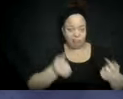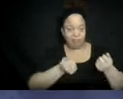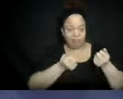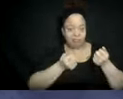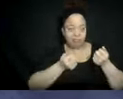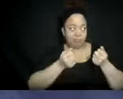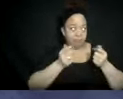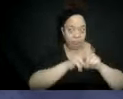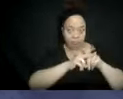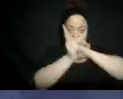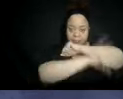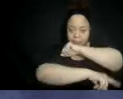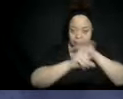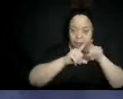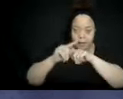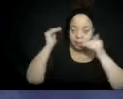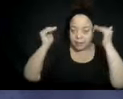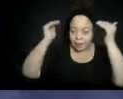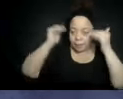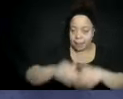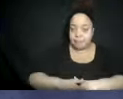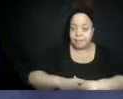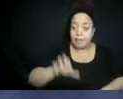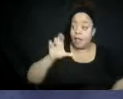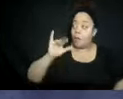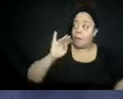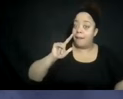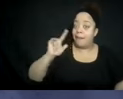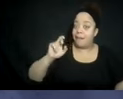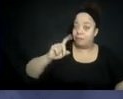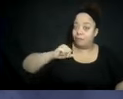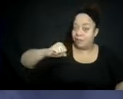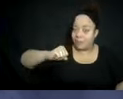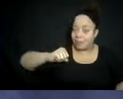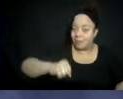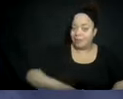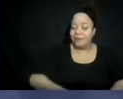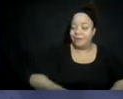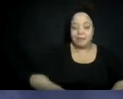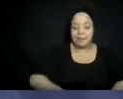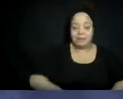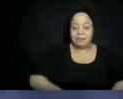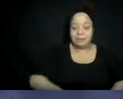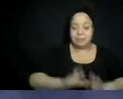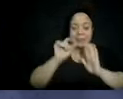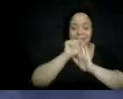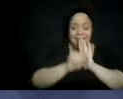State offers survivors very little protection, children, especially black children,